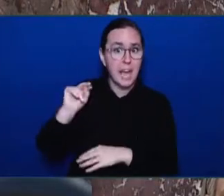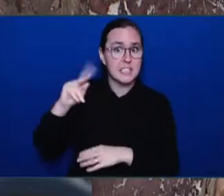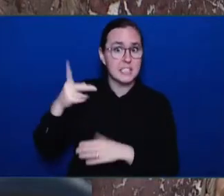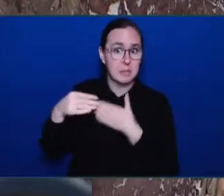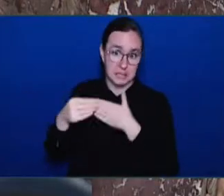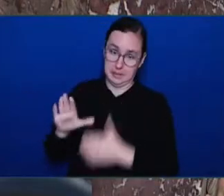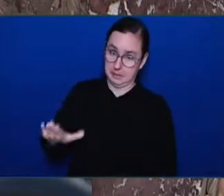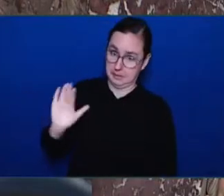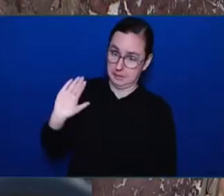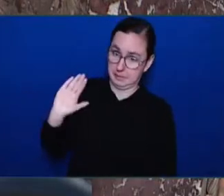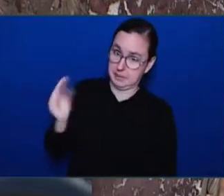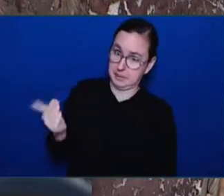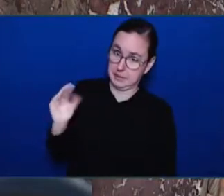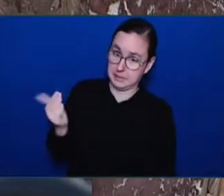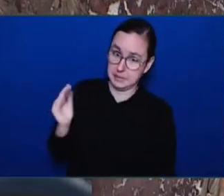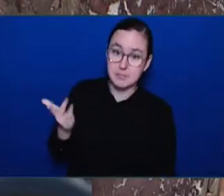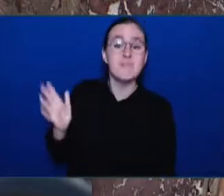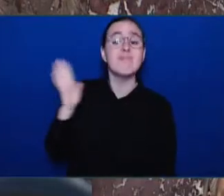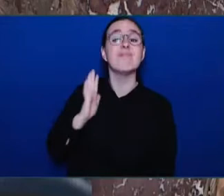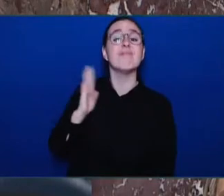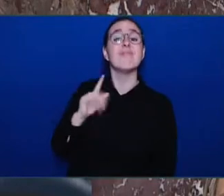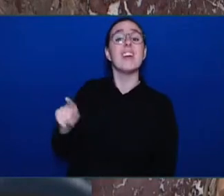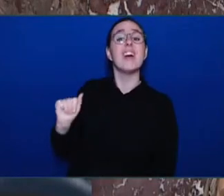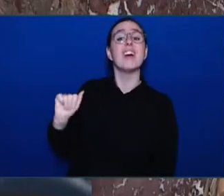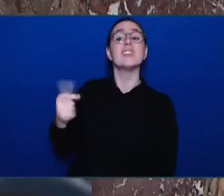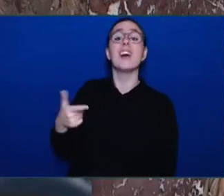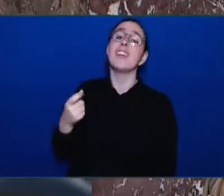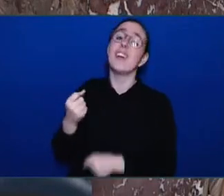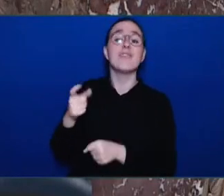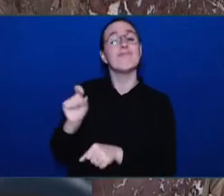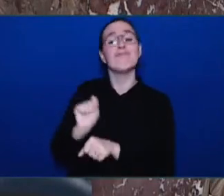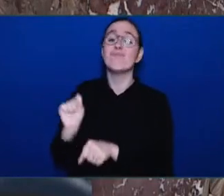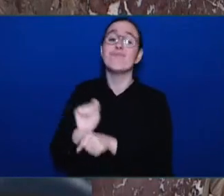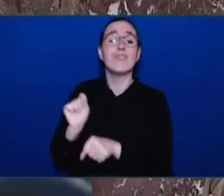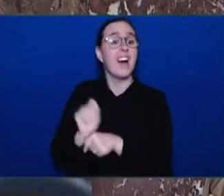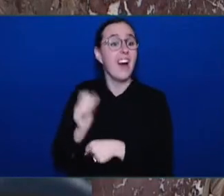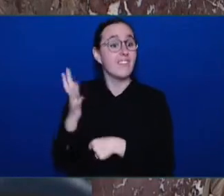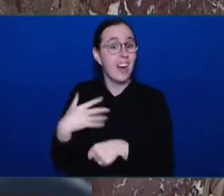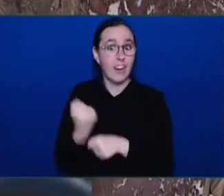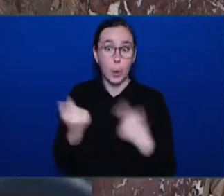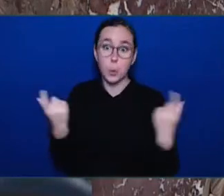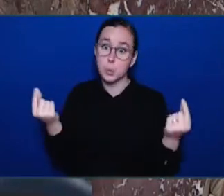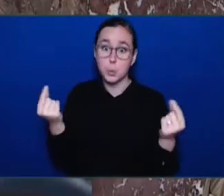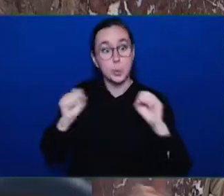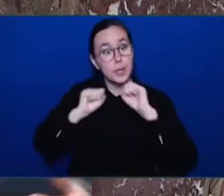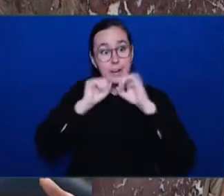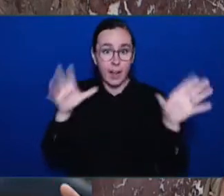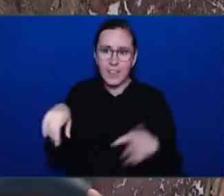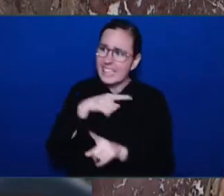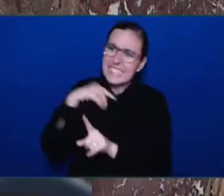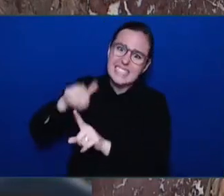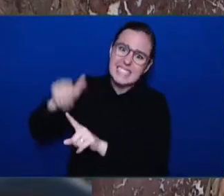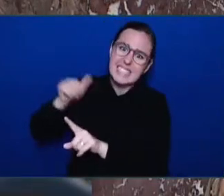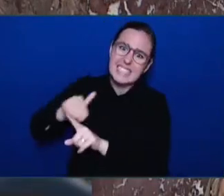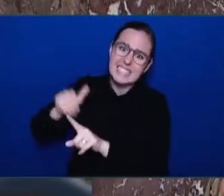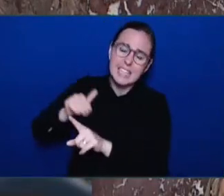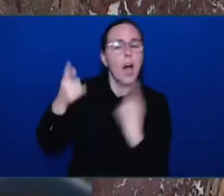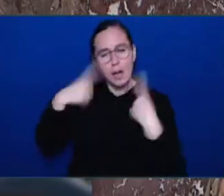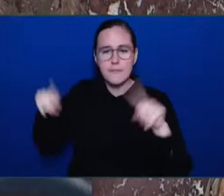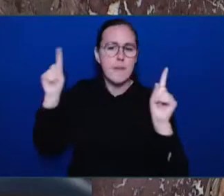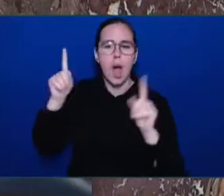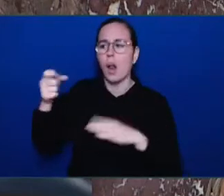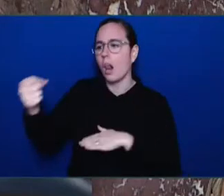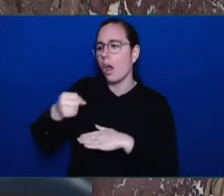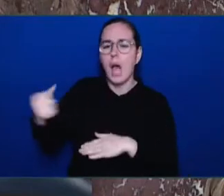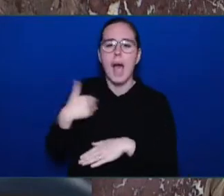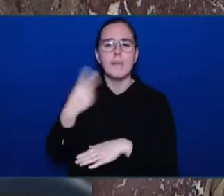pressure, appoints two consultants to tell him how to do his job. Then we get the current Attorney General flying to Ottawa with the Solicitor General,